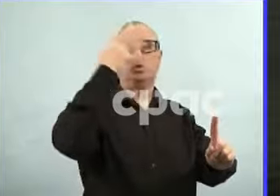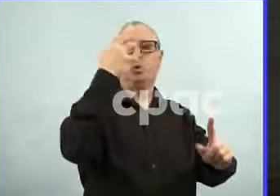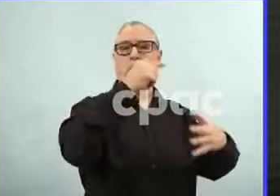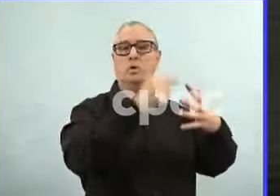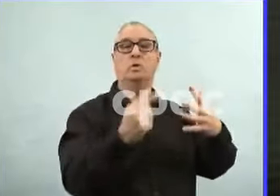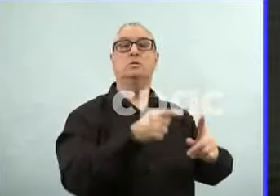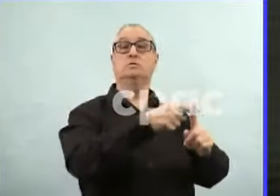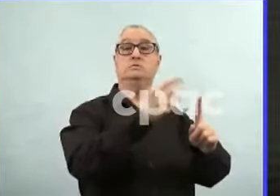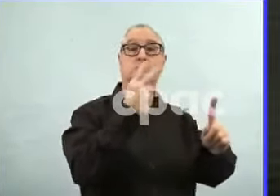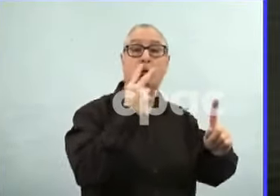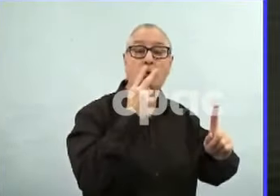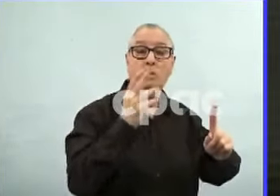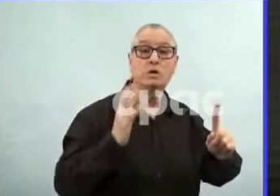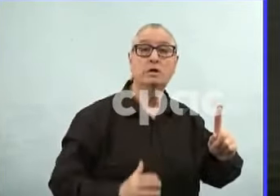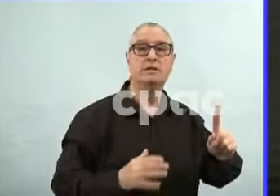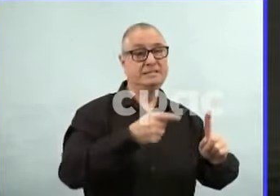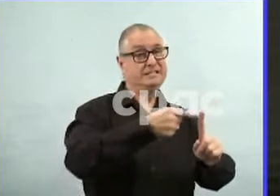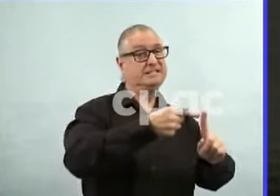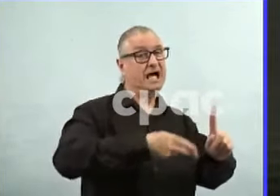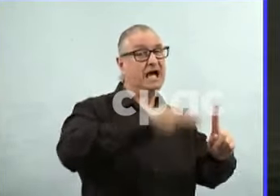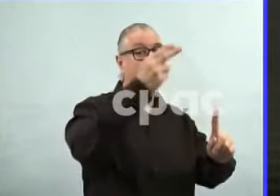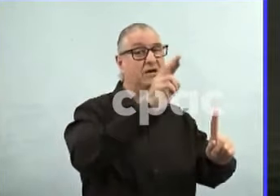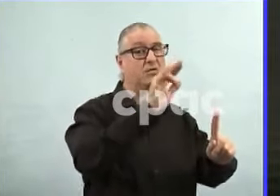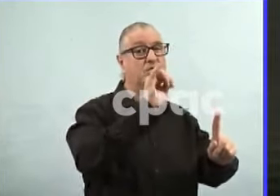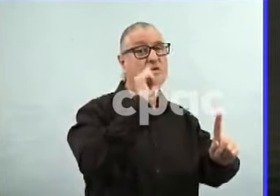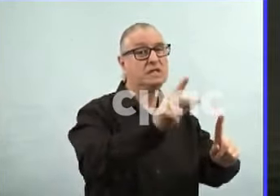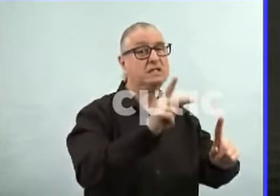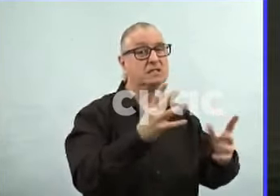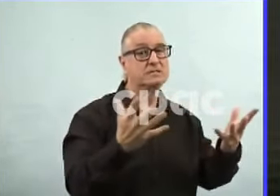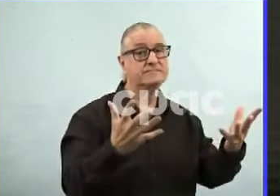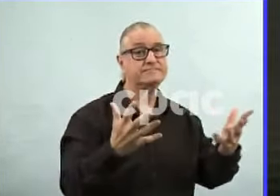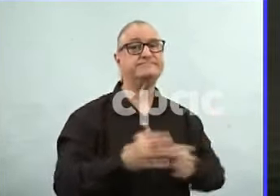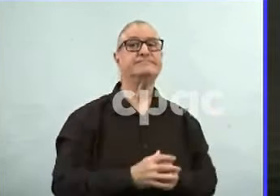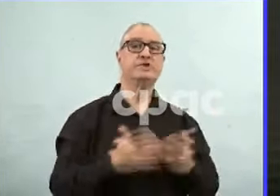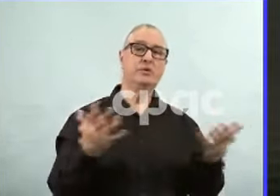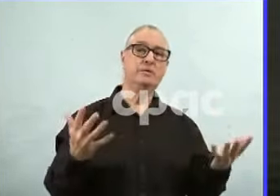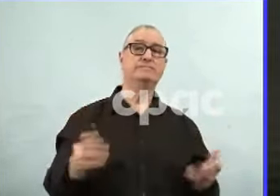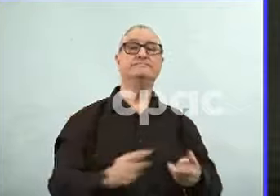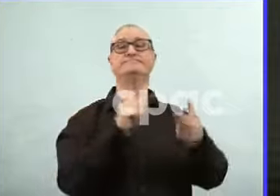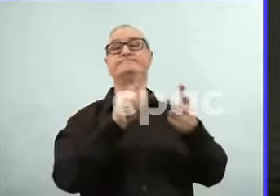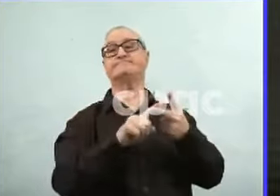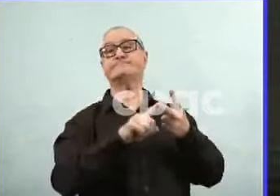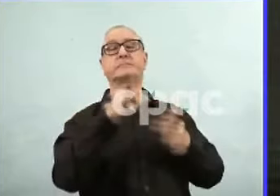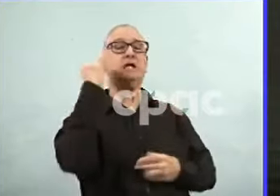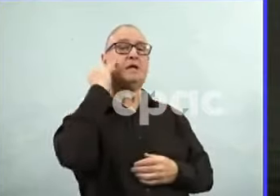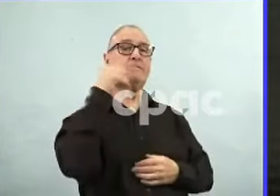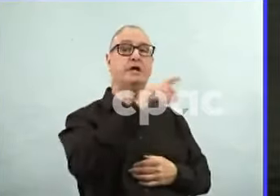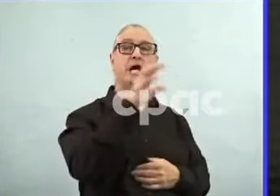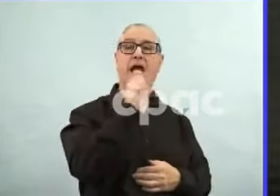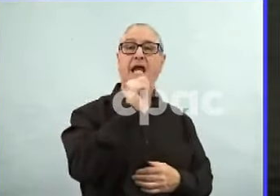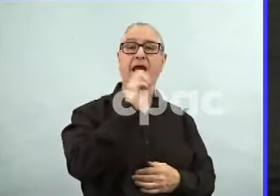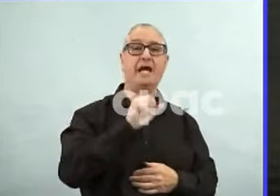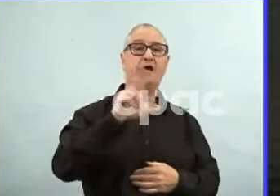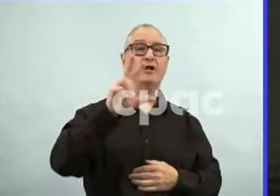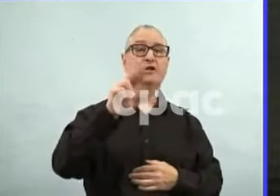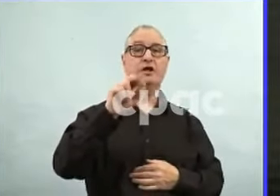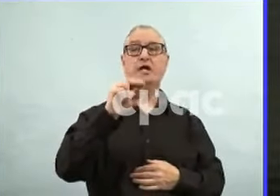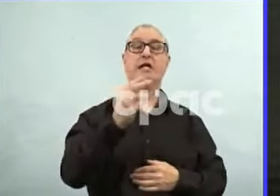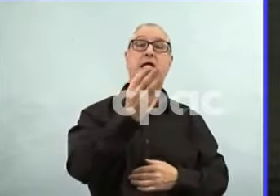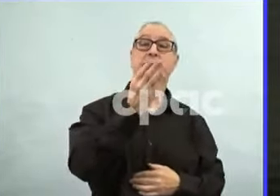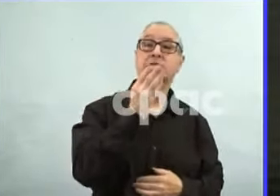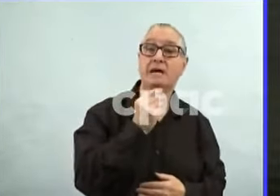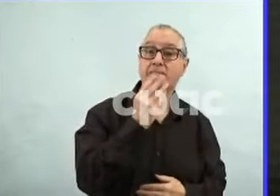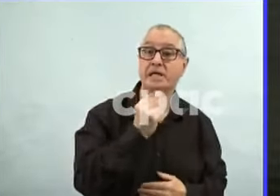you're at higher risk of having a severe outcome from COVID-19. If you're a 30-year-old diabetic, you're at higher risk of having a severe